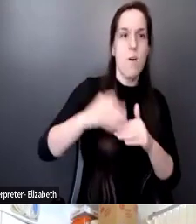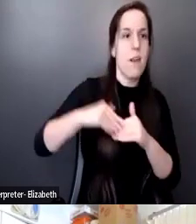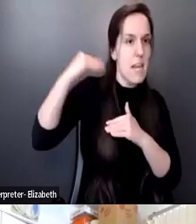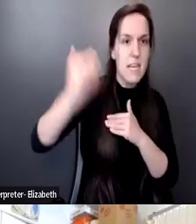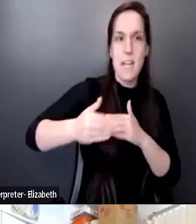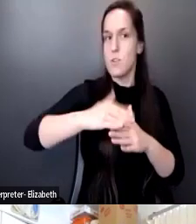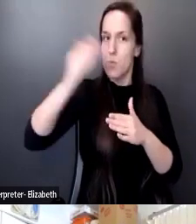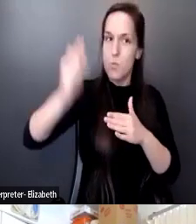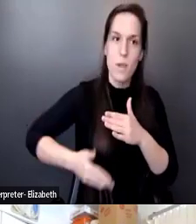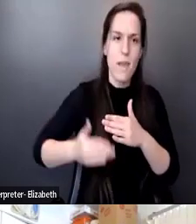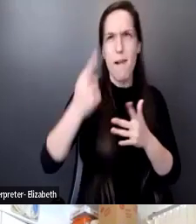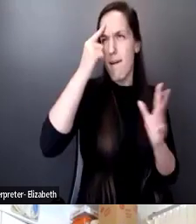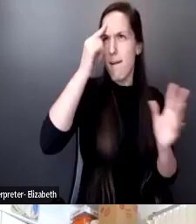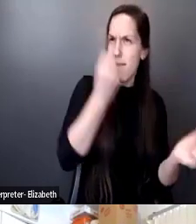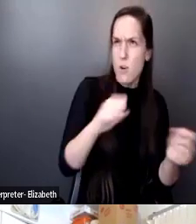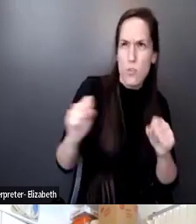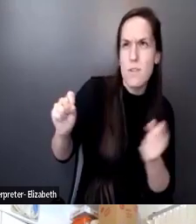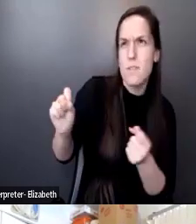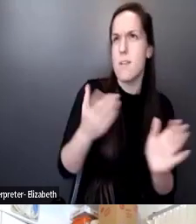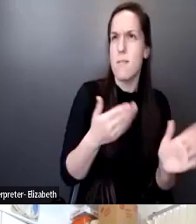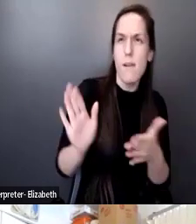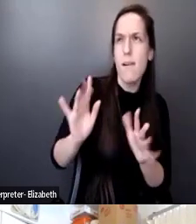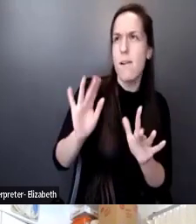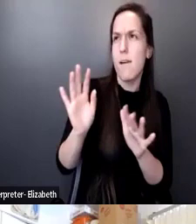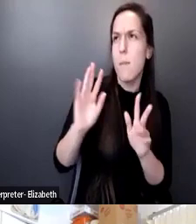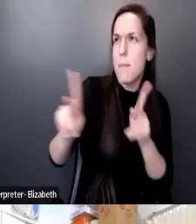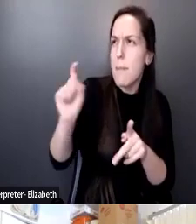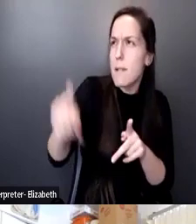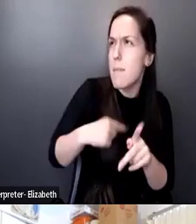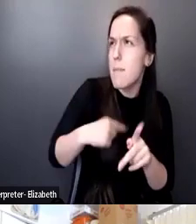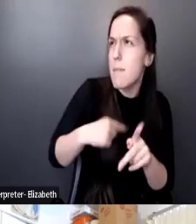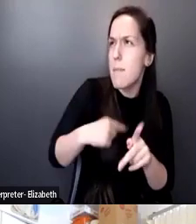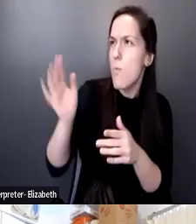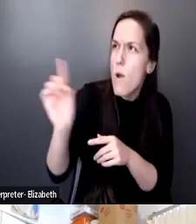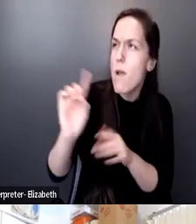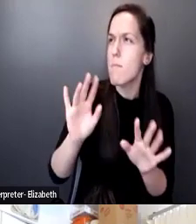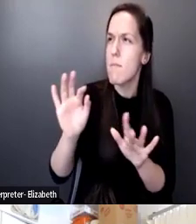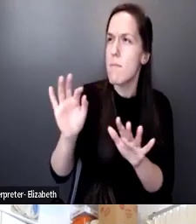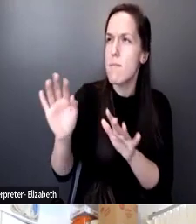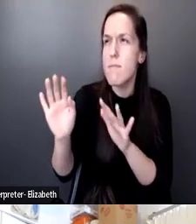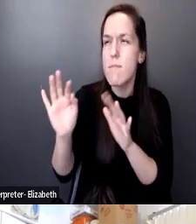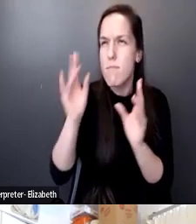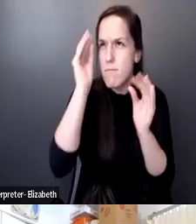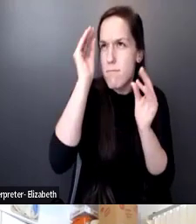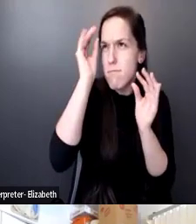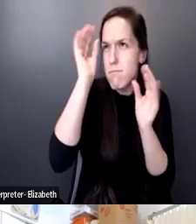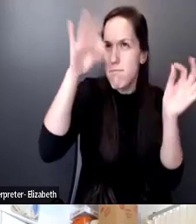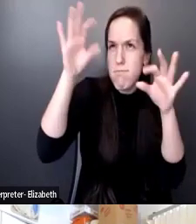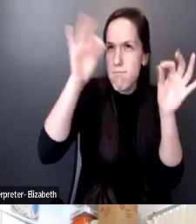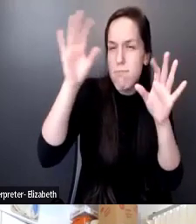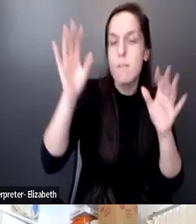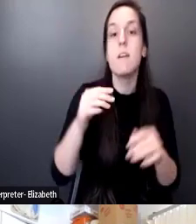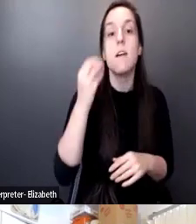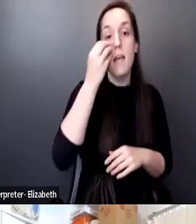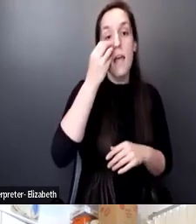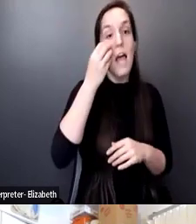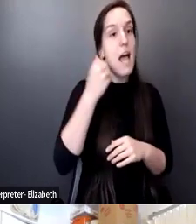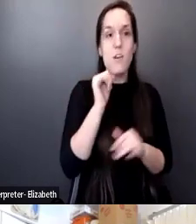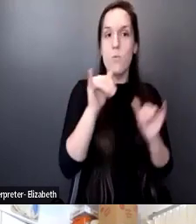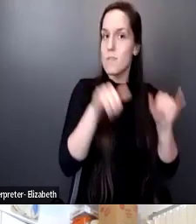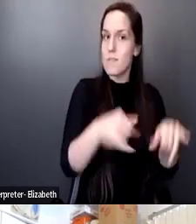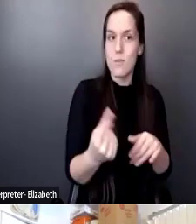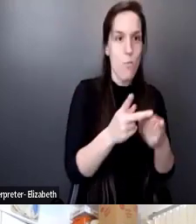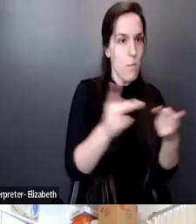strategizing. Where am I going to go? Where is my people needing me? I just don't stay in one place, in a warm place, too. And I don't work